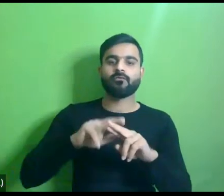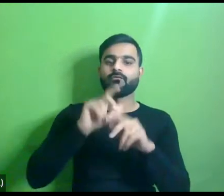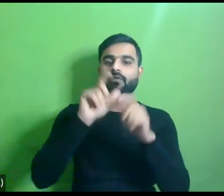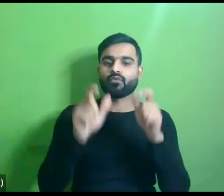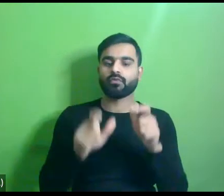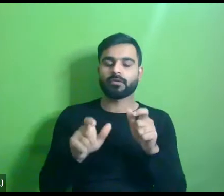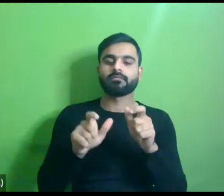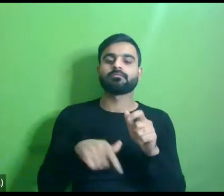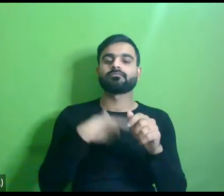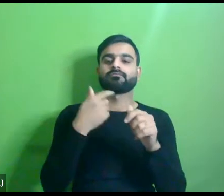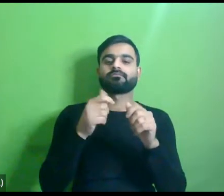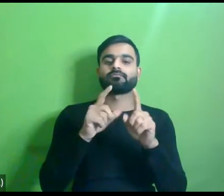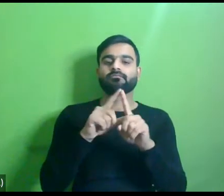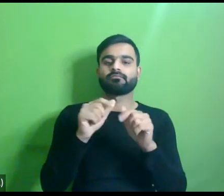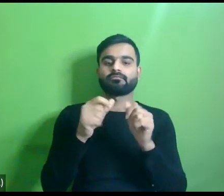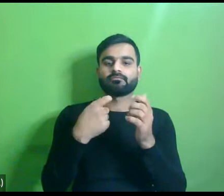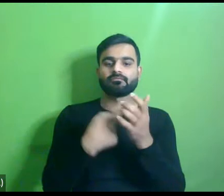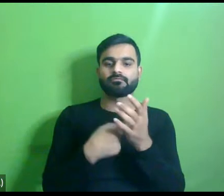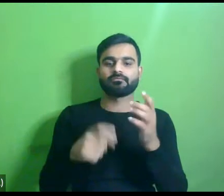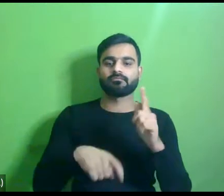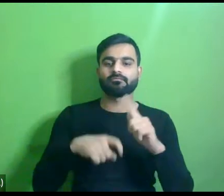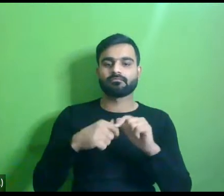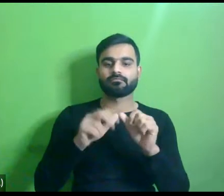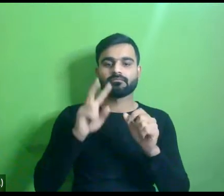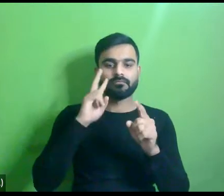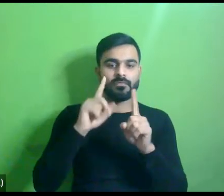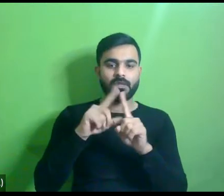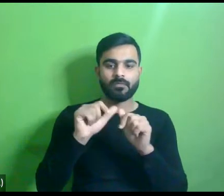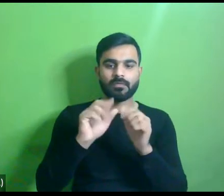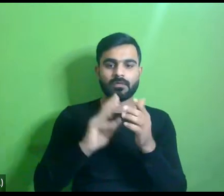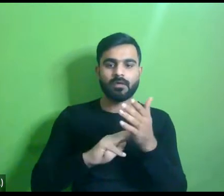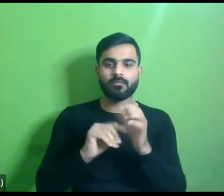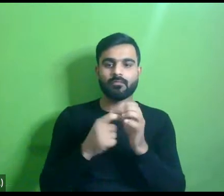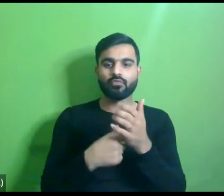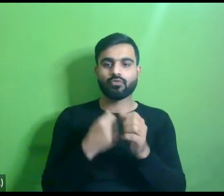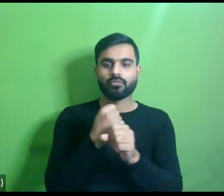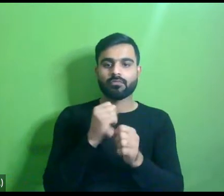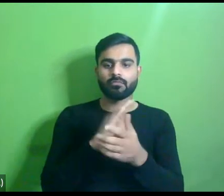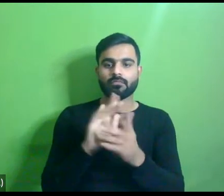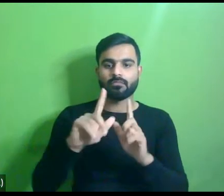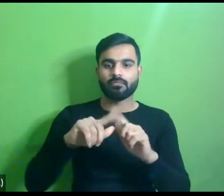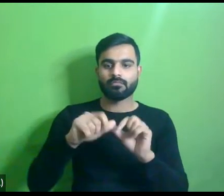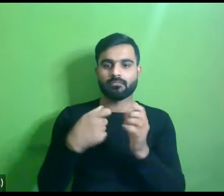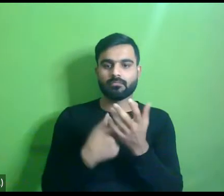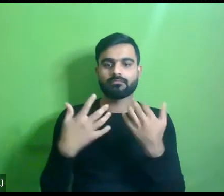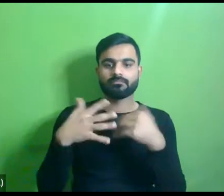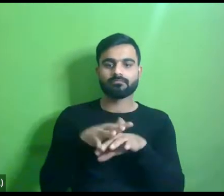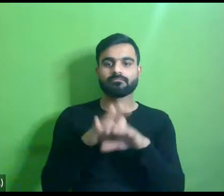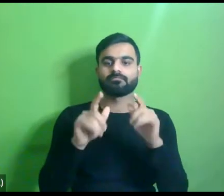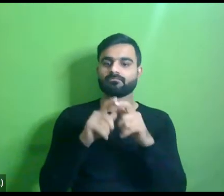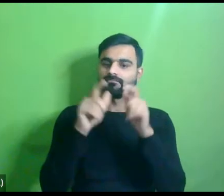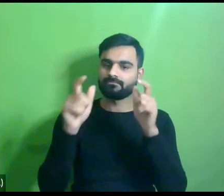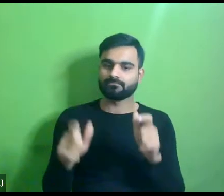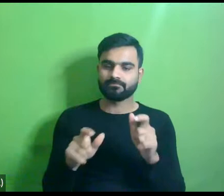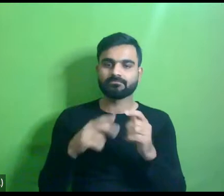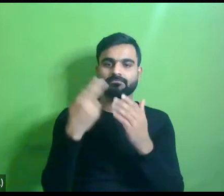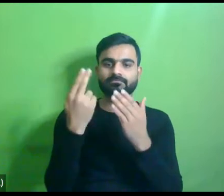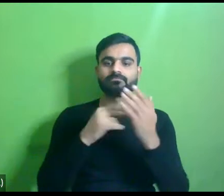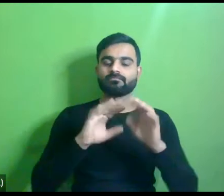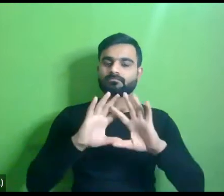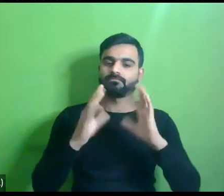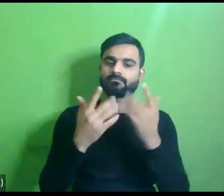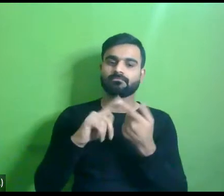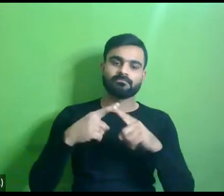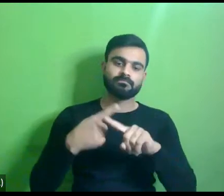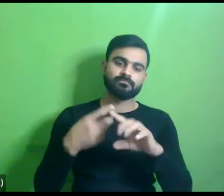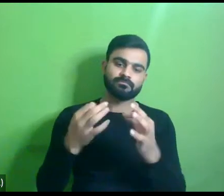and dr kavita murukar co-founder design bridge diversity and inclusion foundation universal design expert